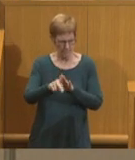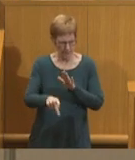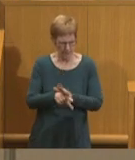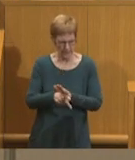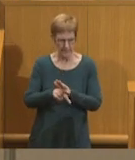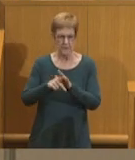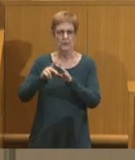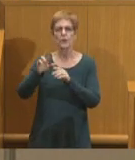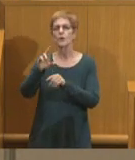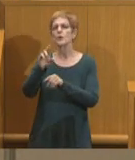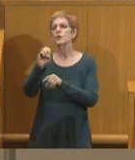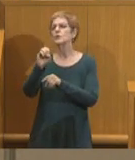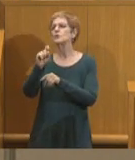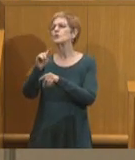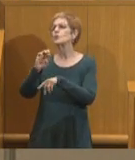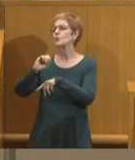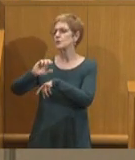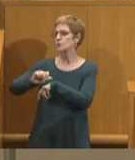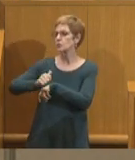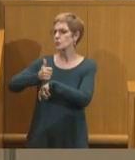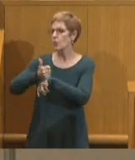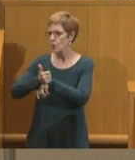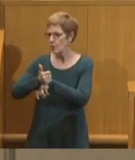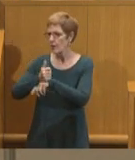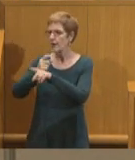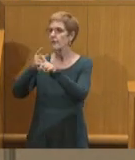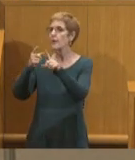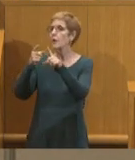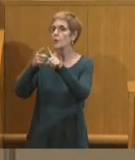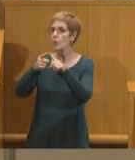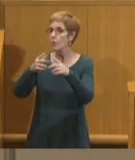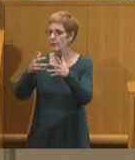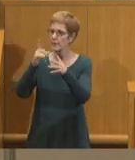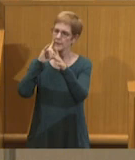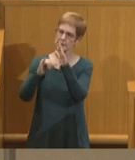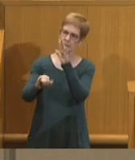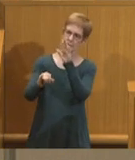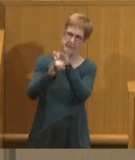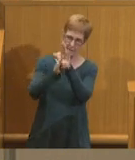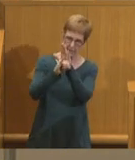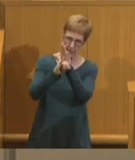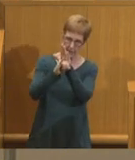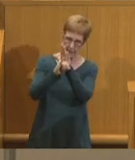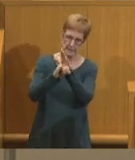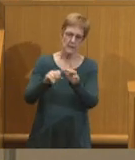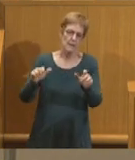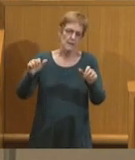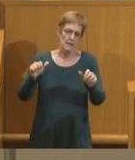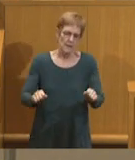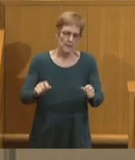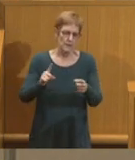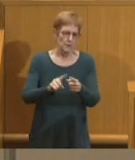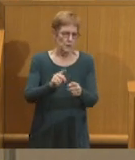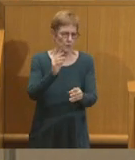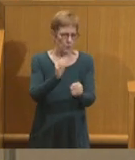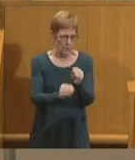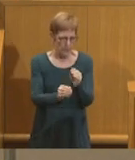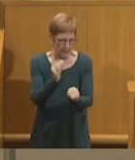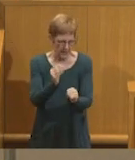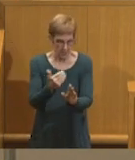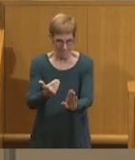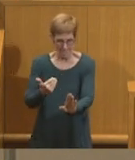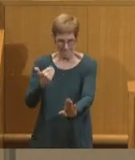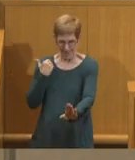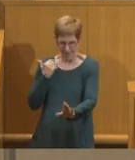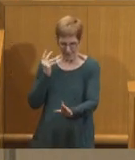restorative lens. One that intends and identifies the ability to repair past